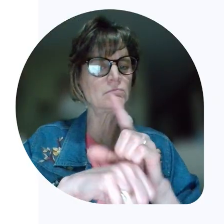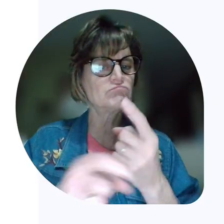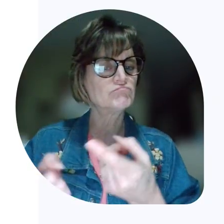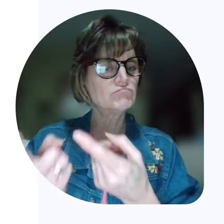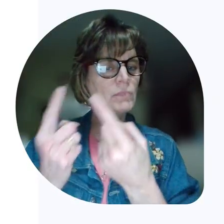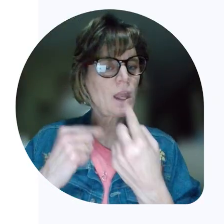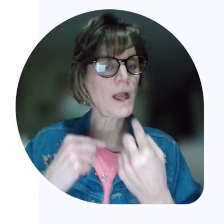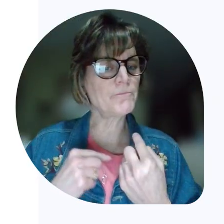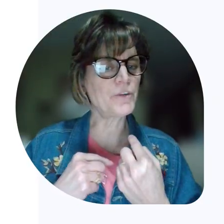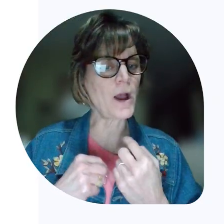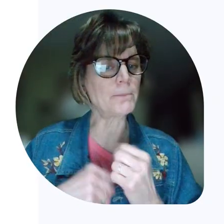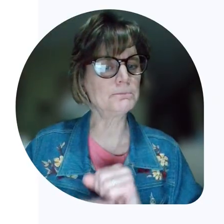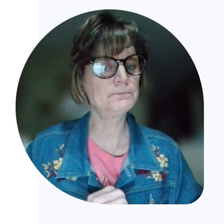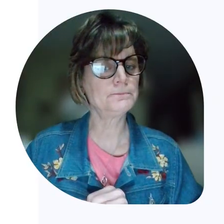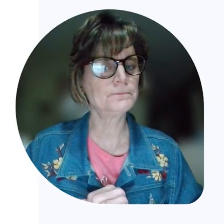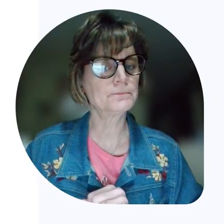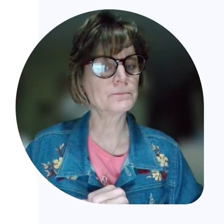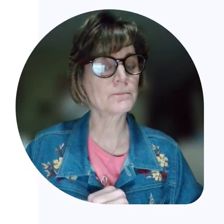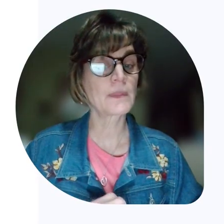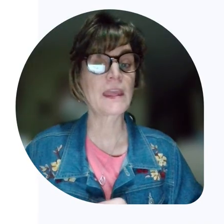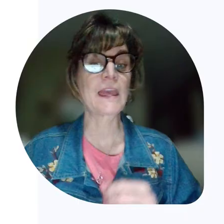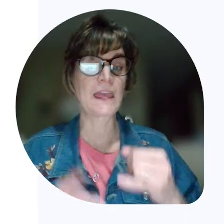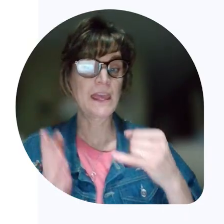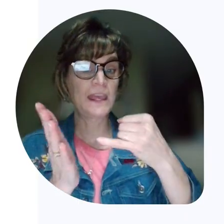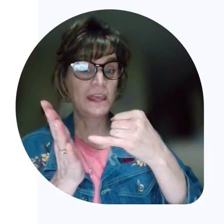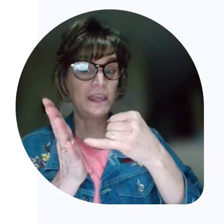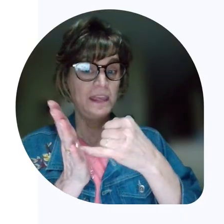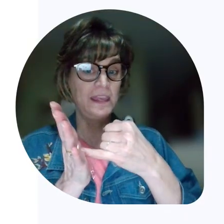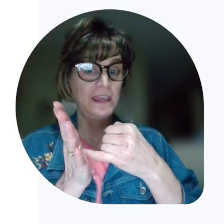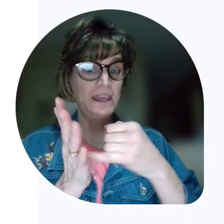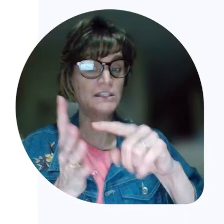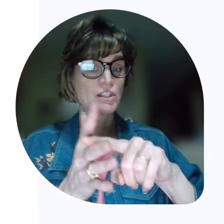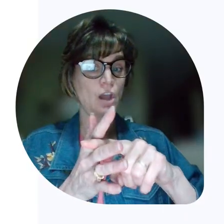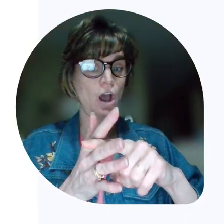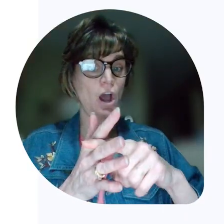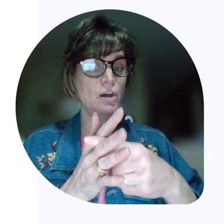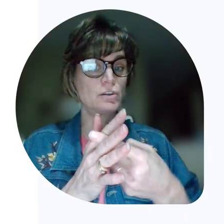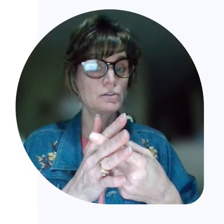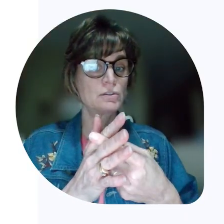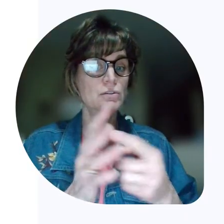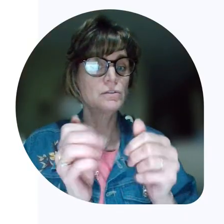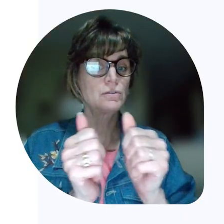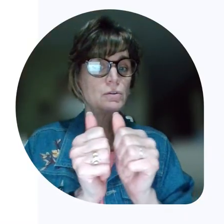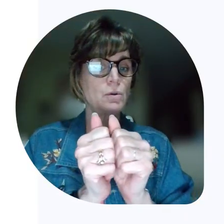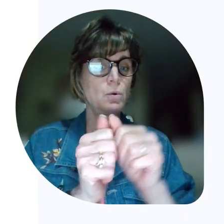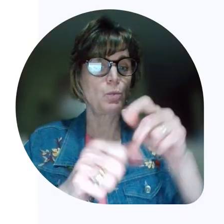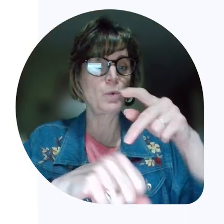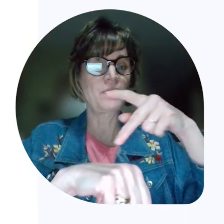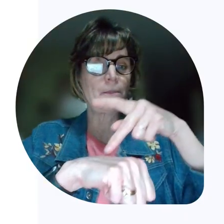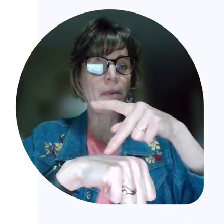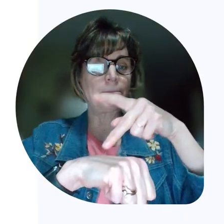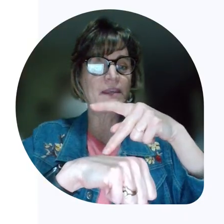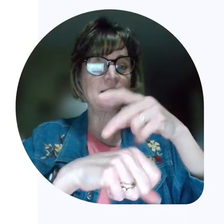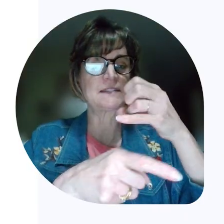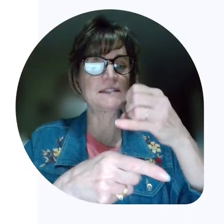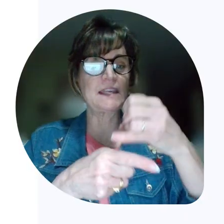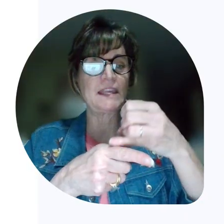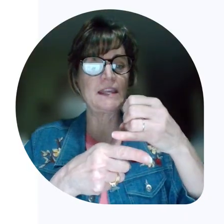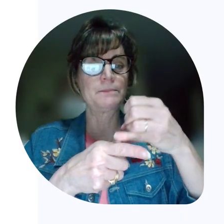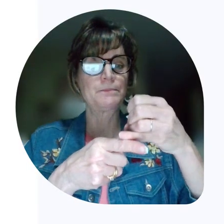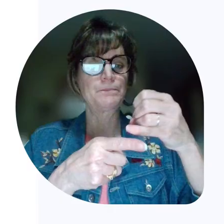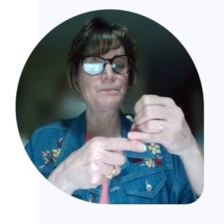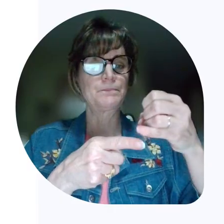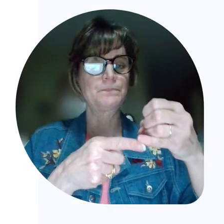come from? It starts with the Pumpkin